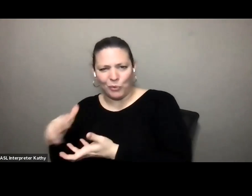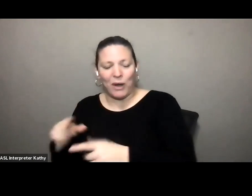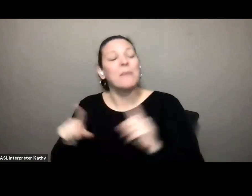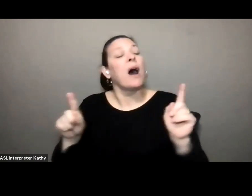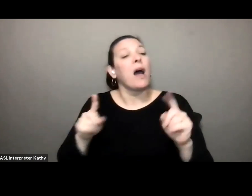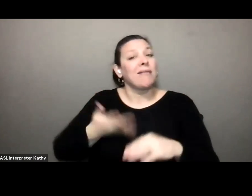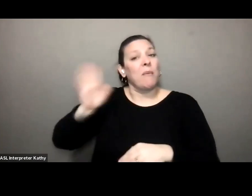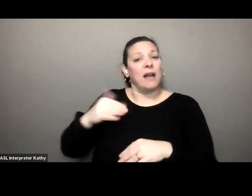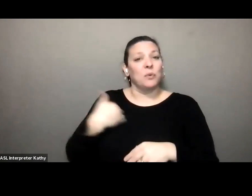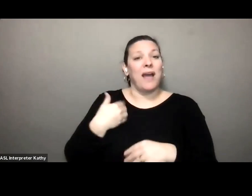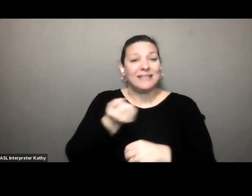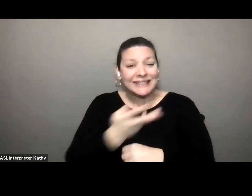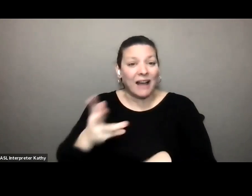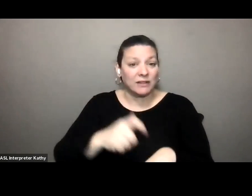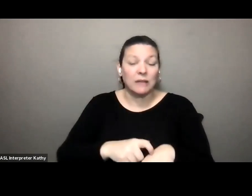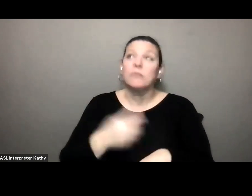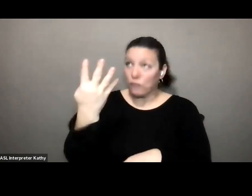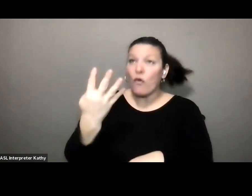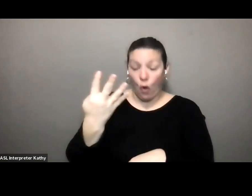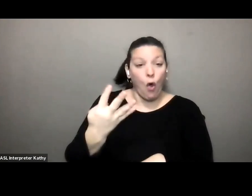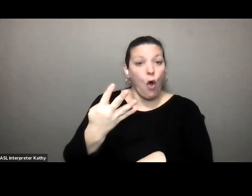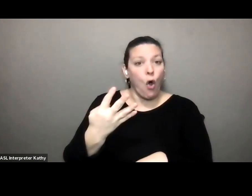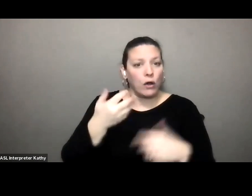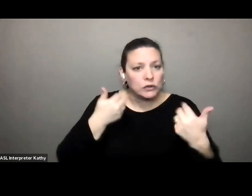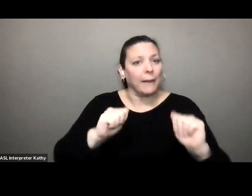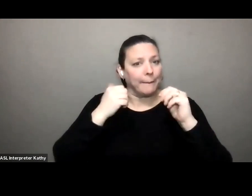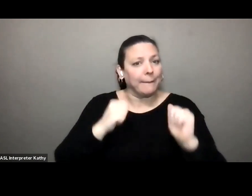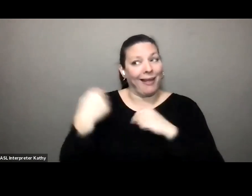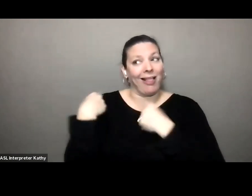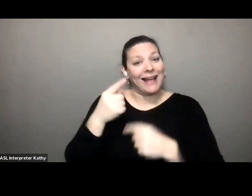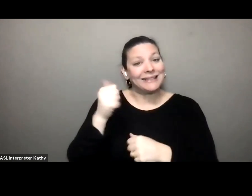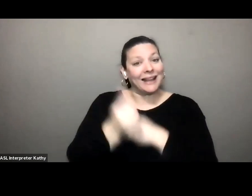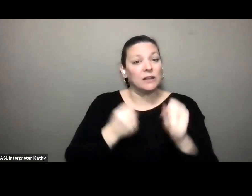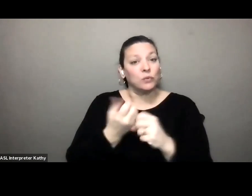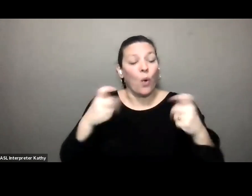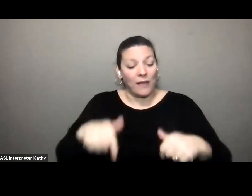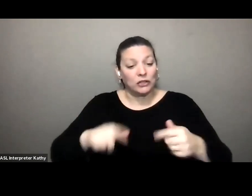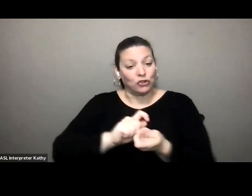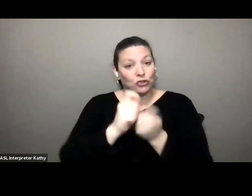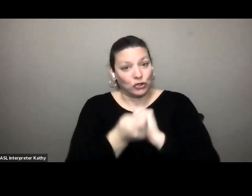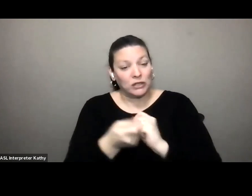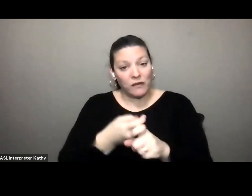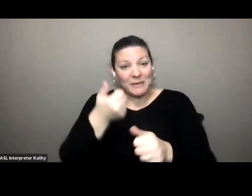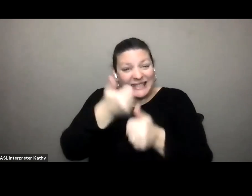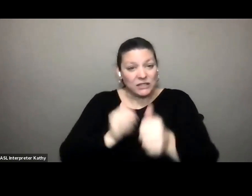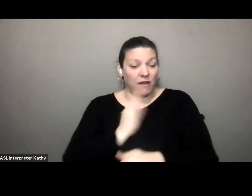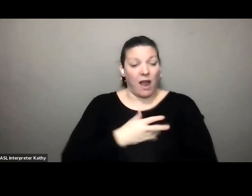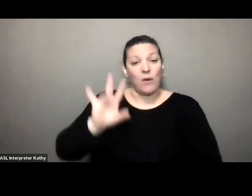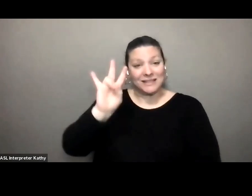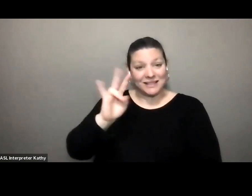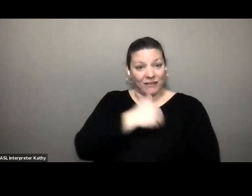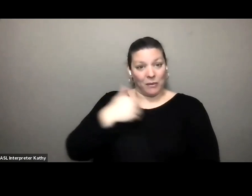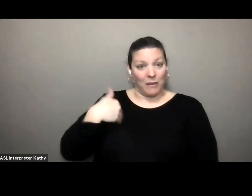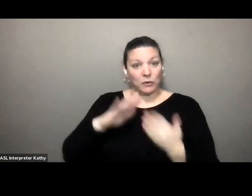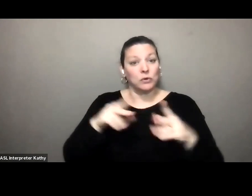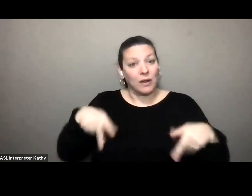gone to them several times four times in the past 10 years trying to get this changed over so that they would allow us to go onto the ballot to pursue a